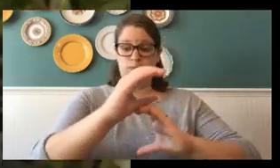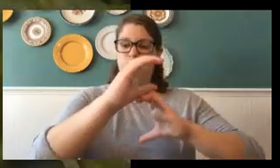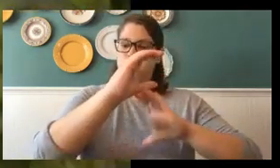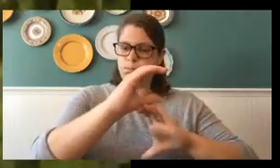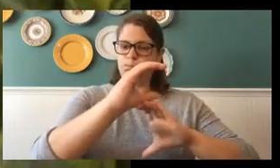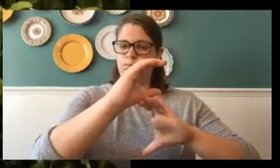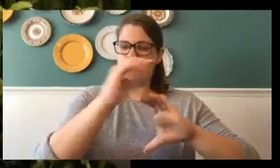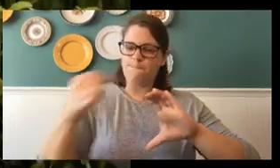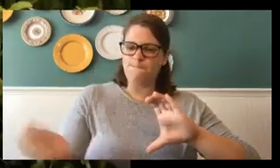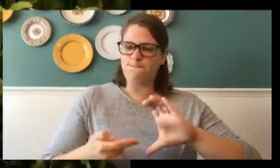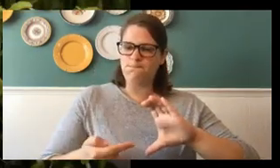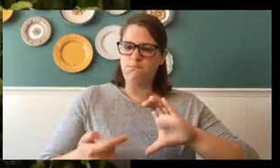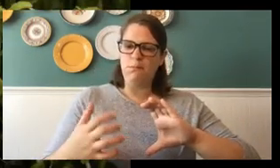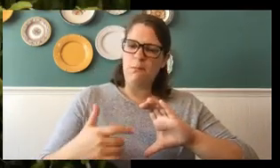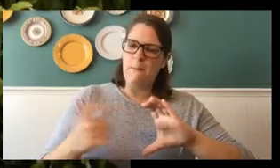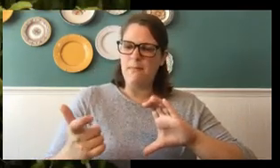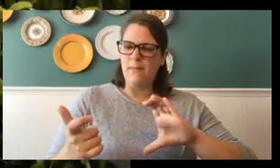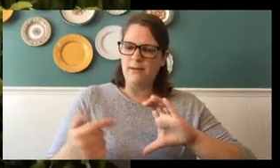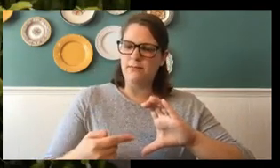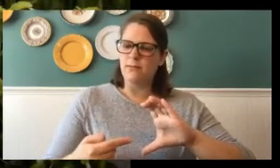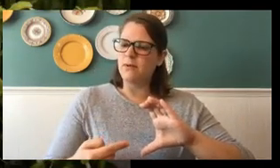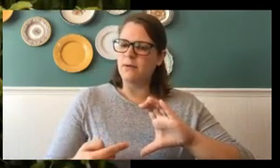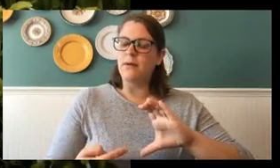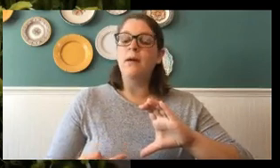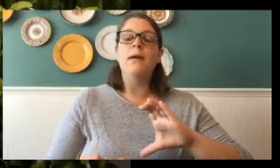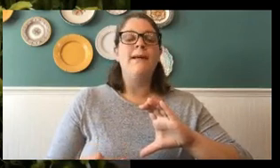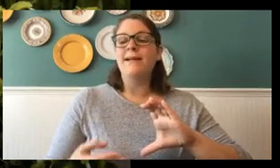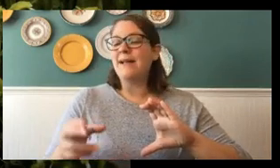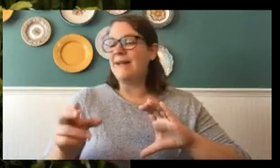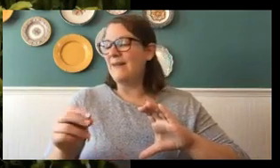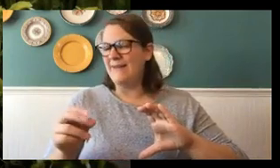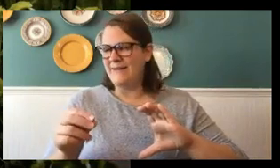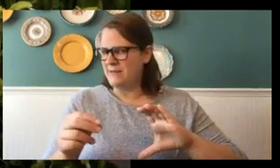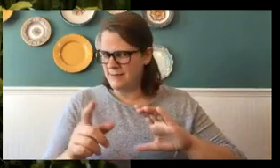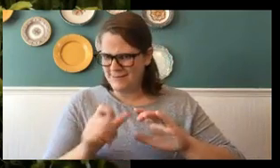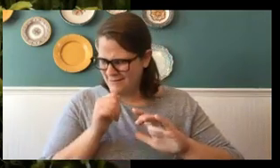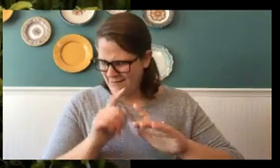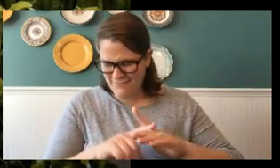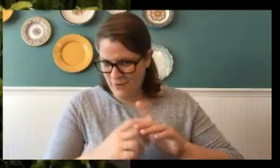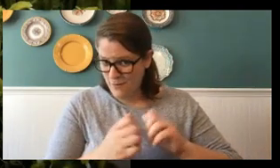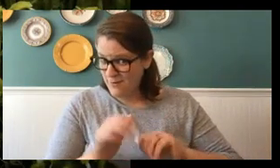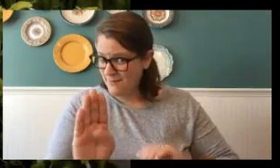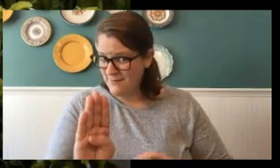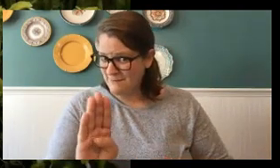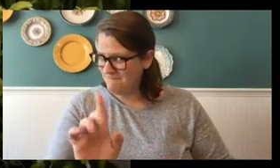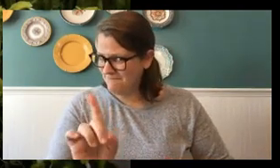right here. No, it does not begin with the letter B.